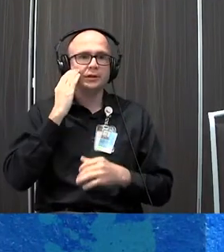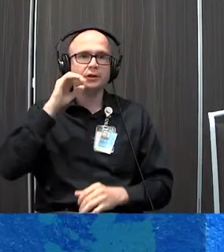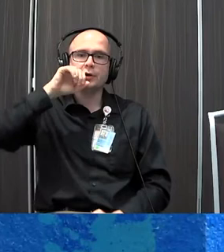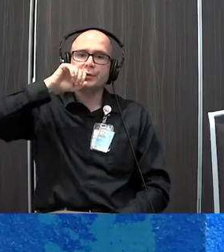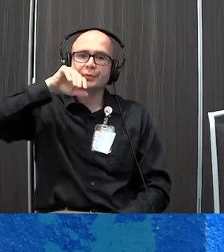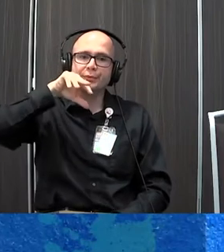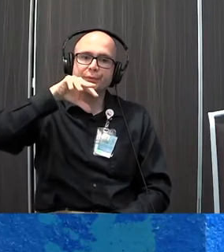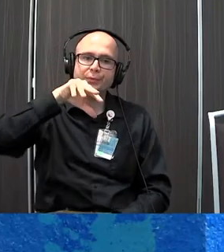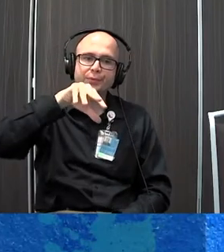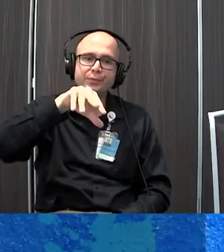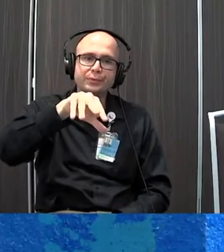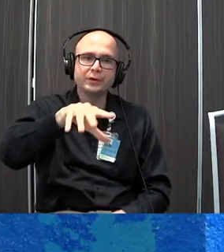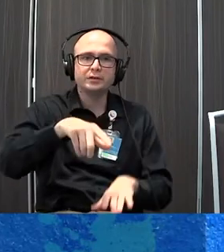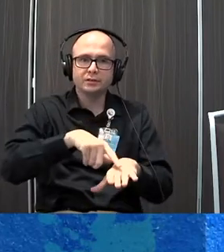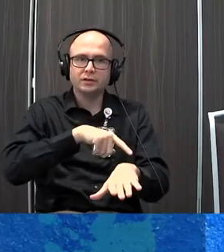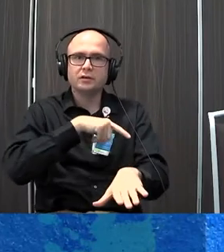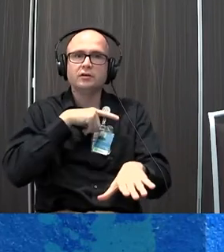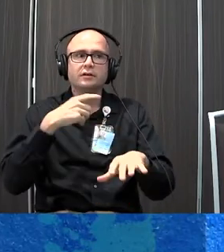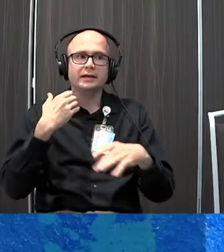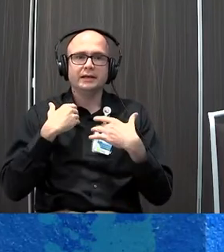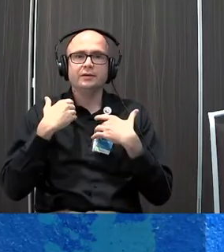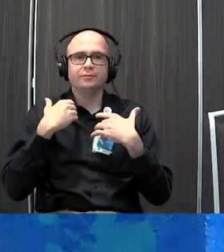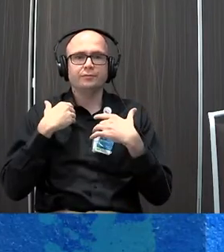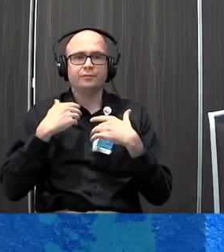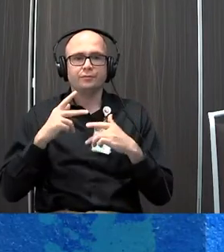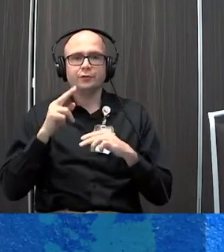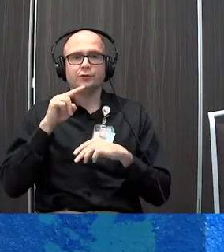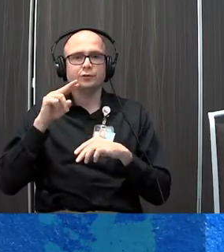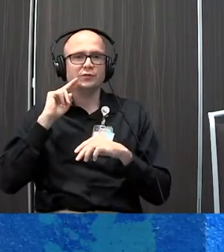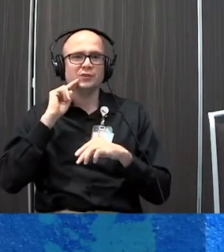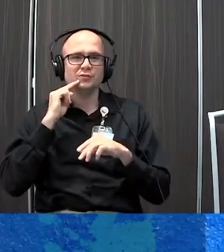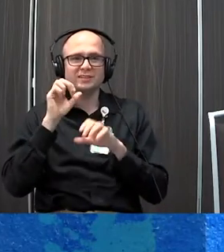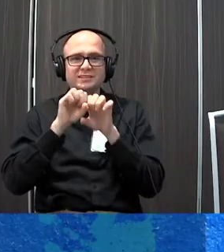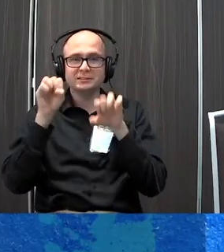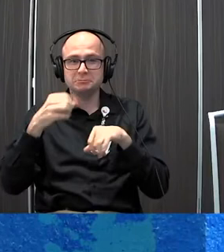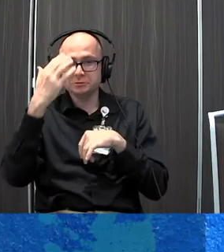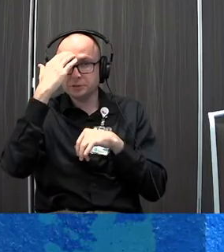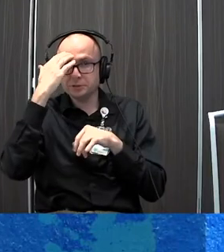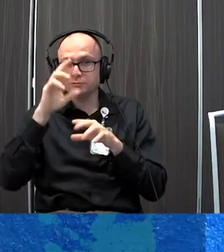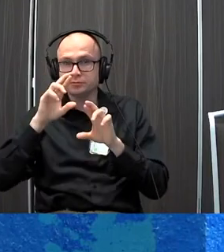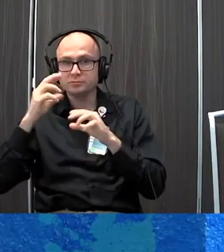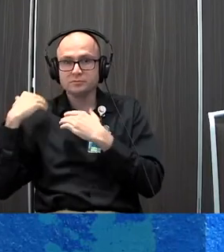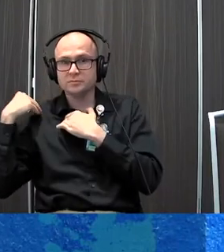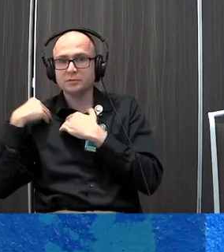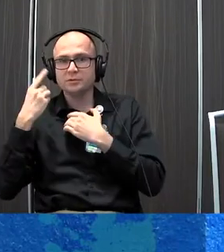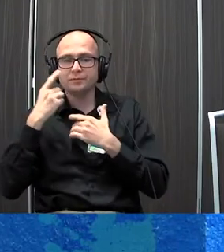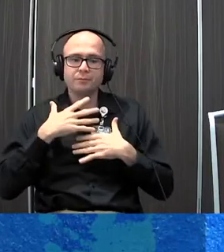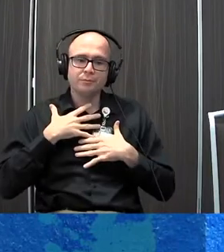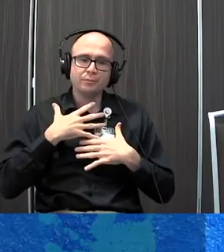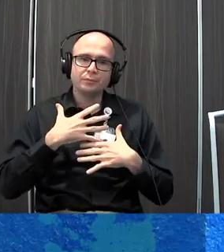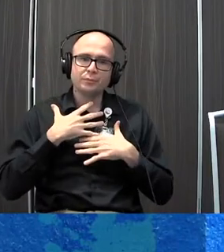longer, it engages what's called our parasympathetic nervous system. That's the side, as many of you know, is responsible for rest,